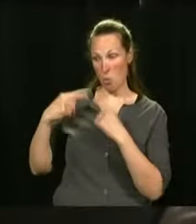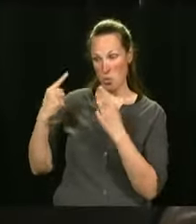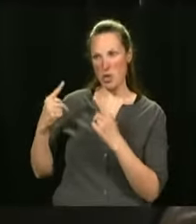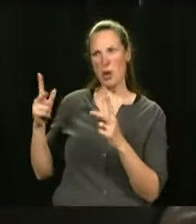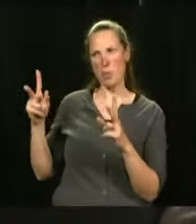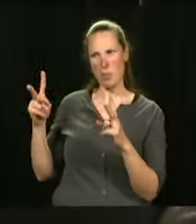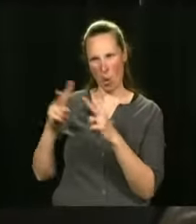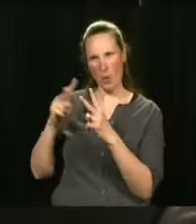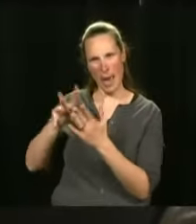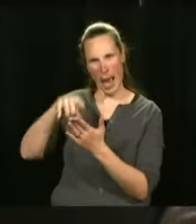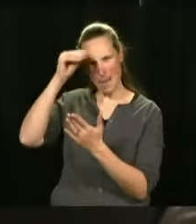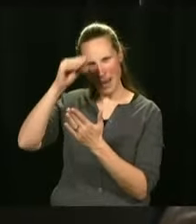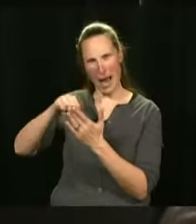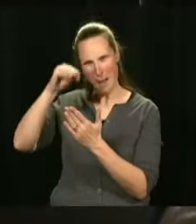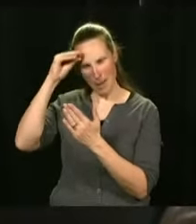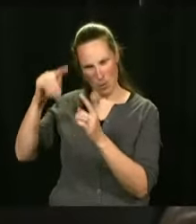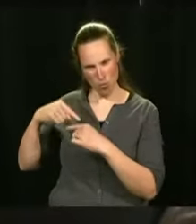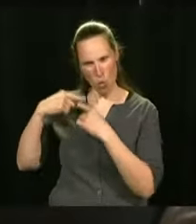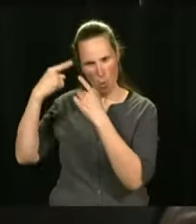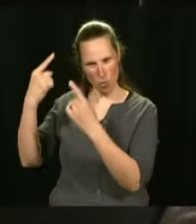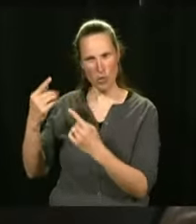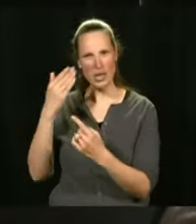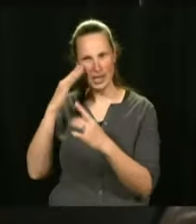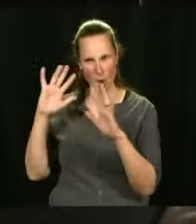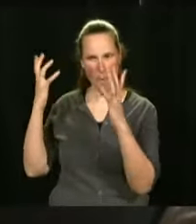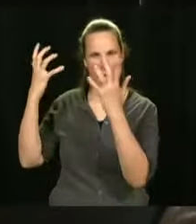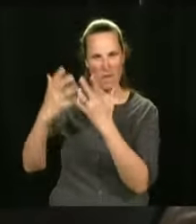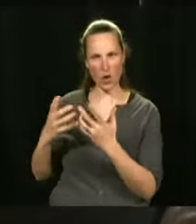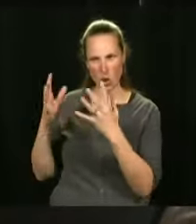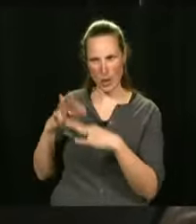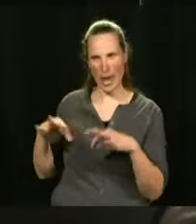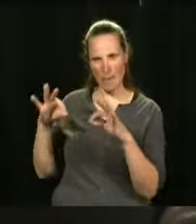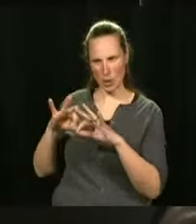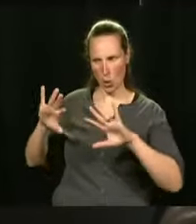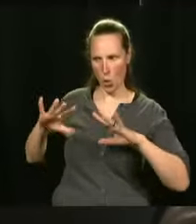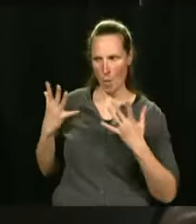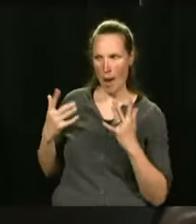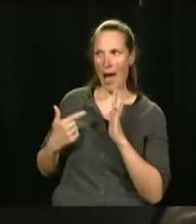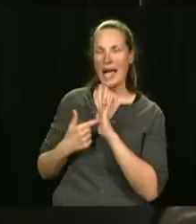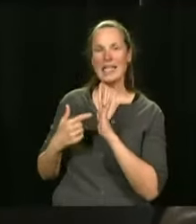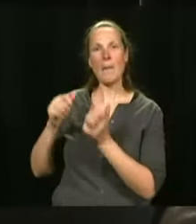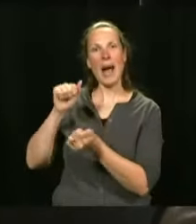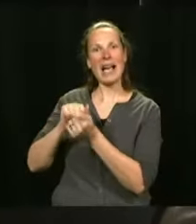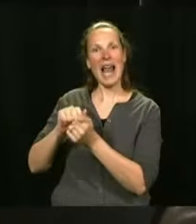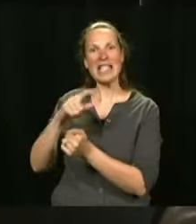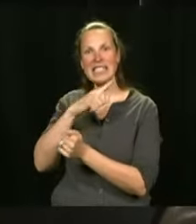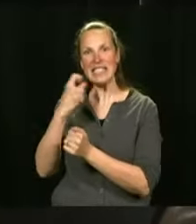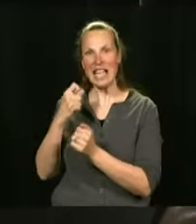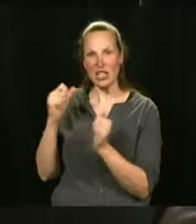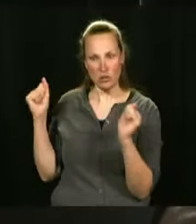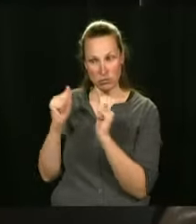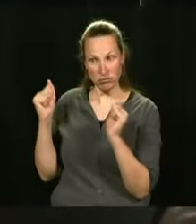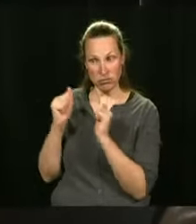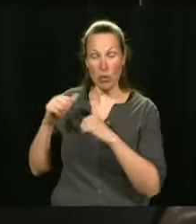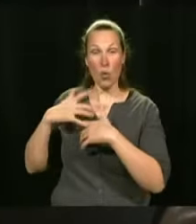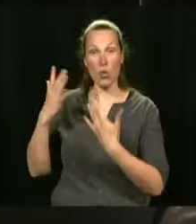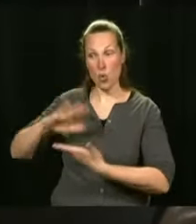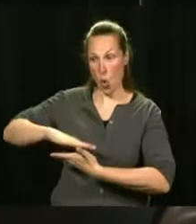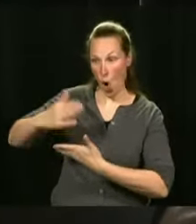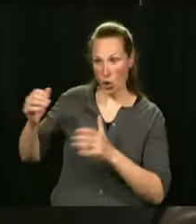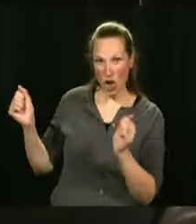saying it's difficult. But now we were able to find some new ways, either with dry ice or certain freezers,